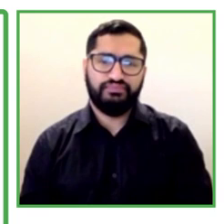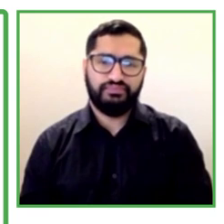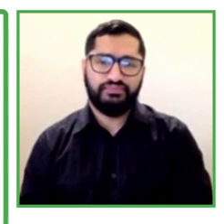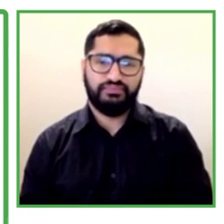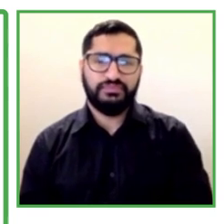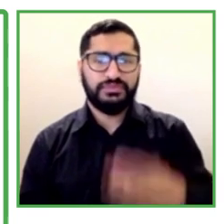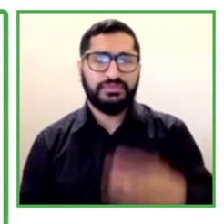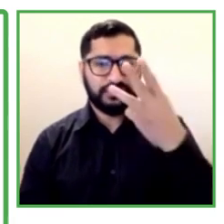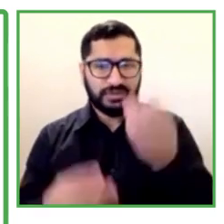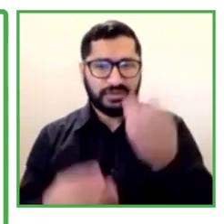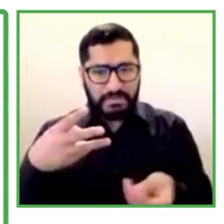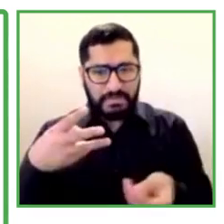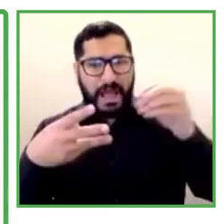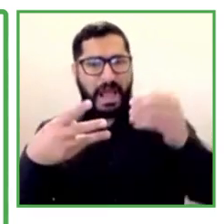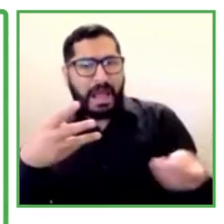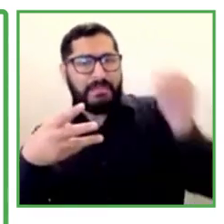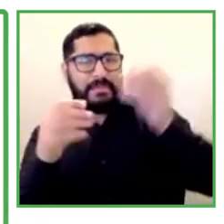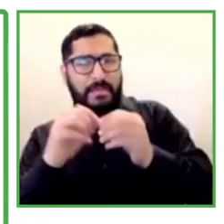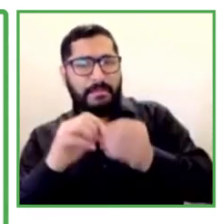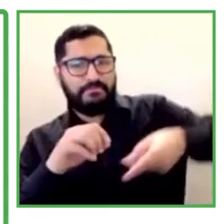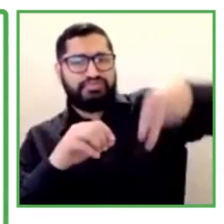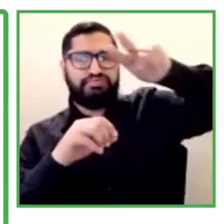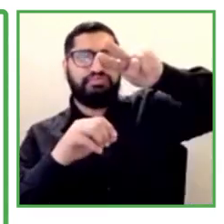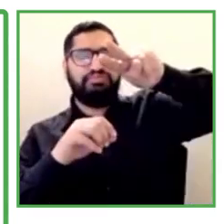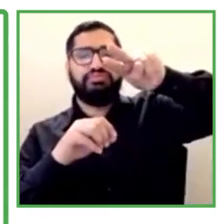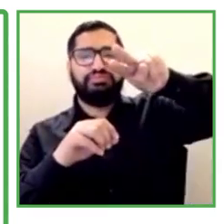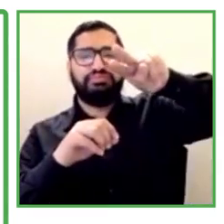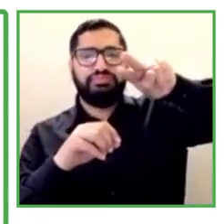to achieve better business outcomes.